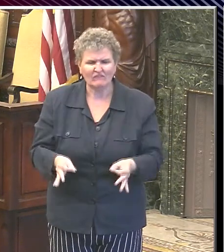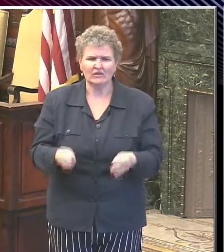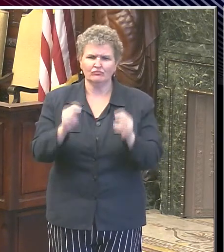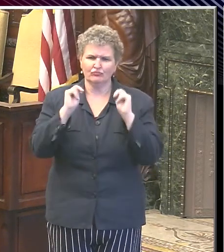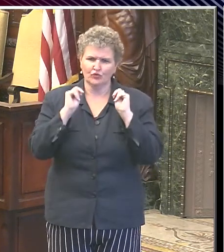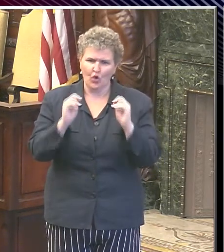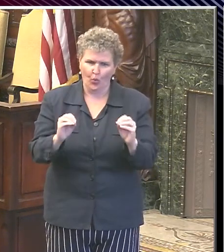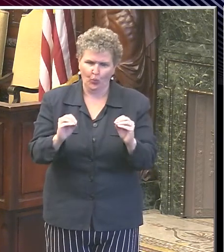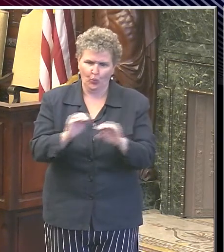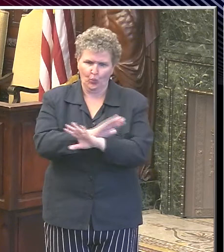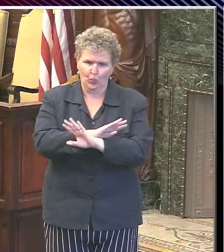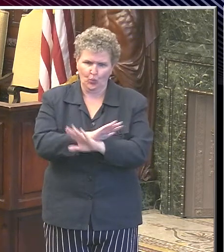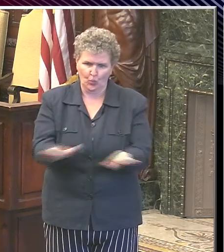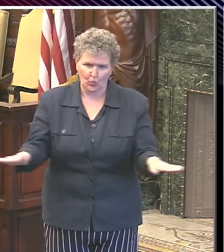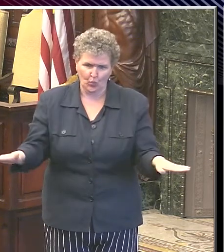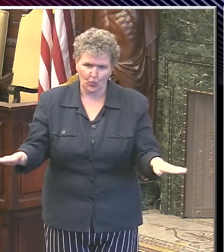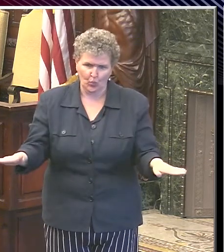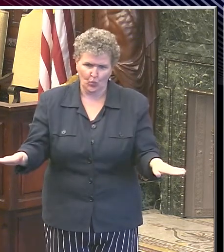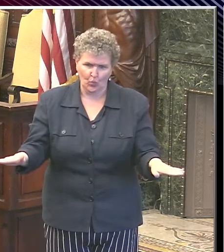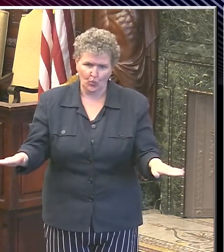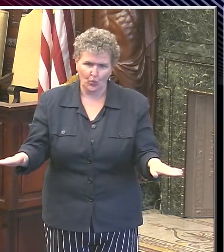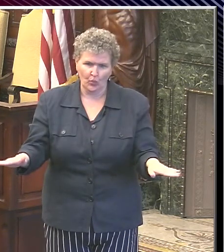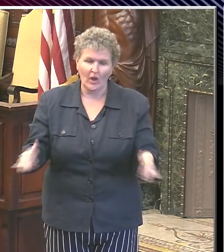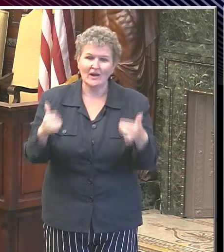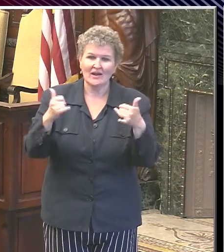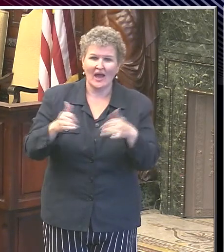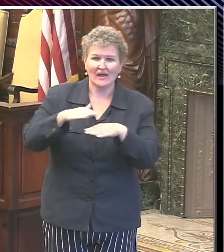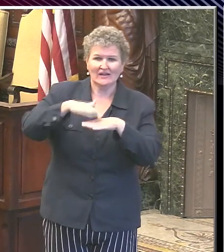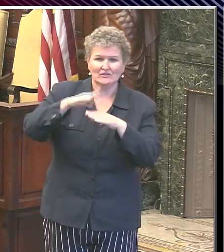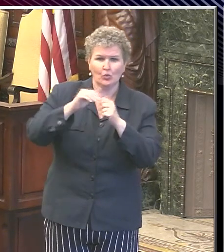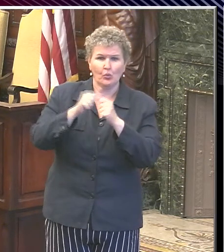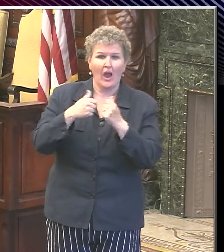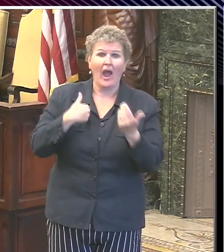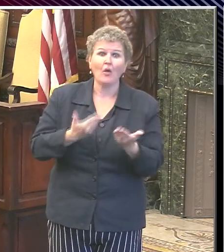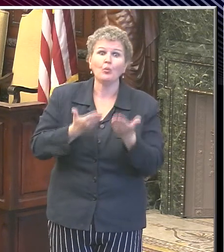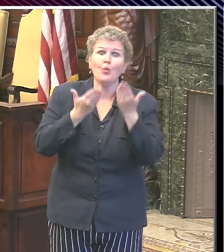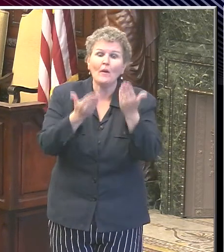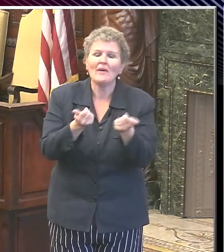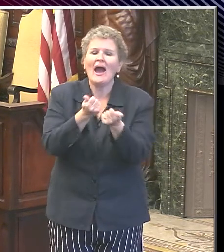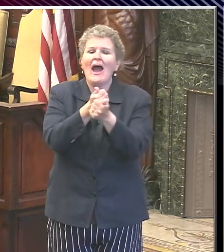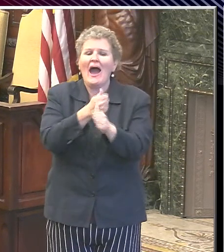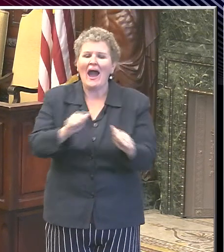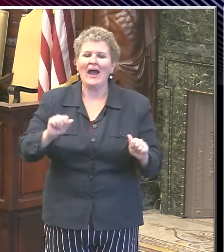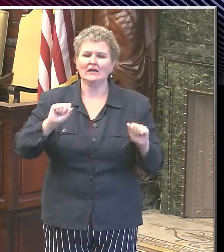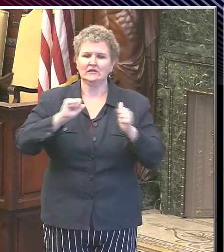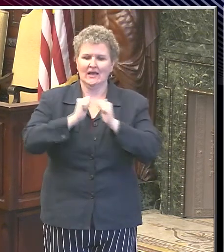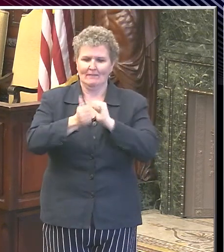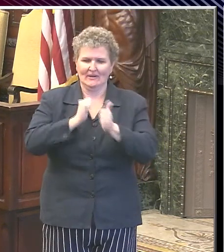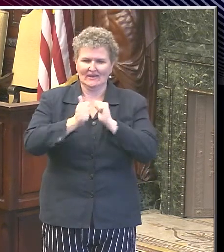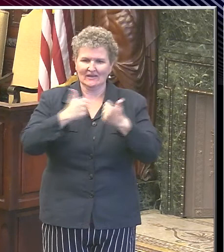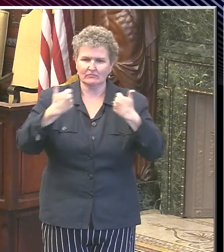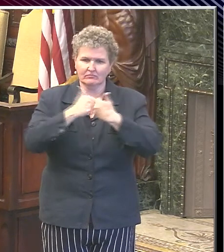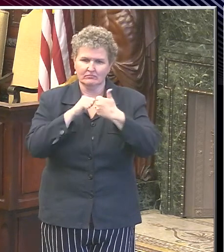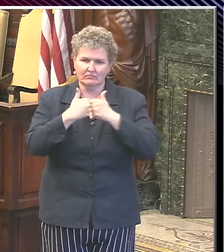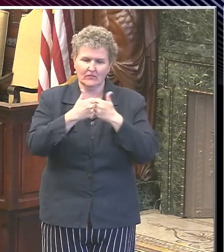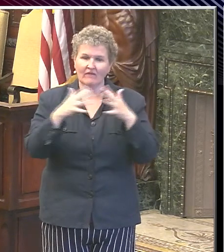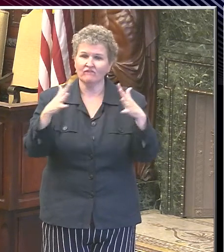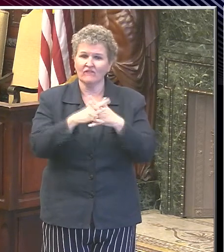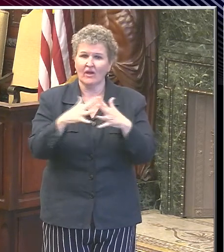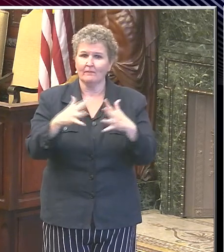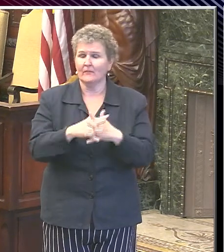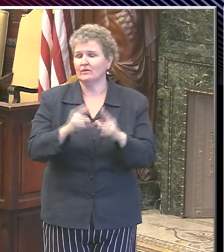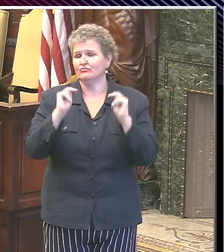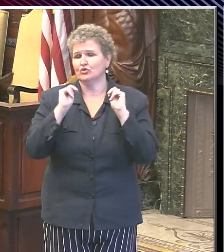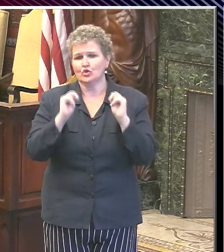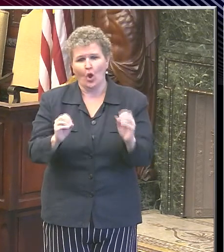Right now our guidance is that we strongly recommend and against any competitive sports like football. Close contact, lots of opportunity